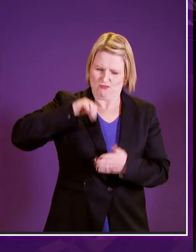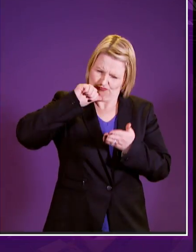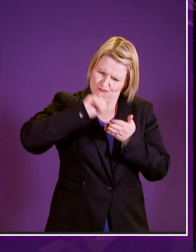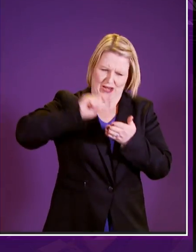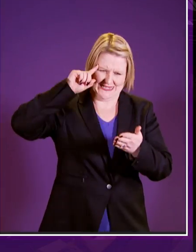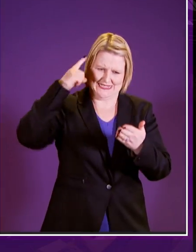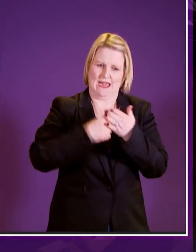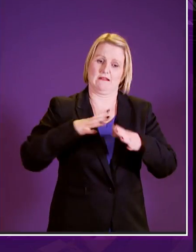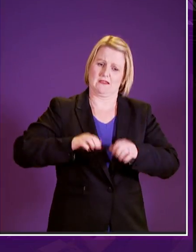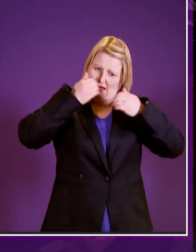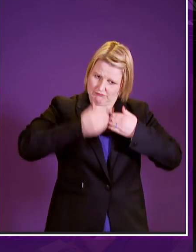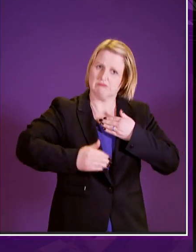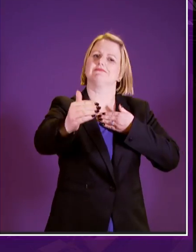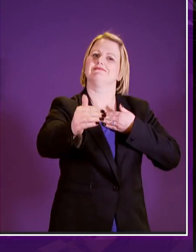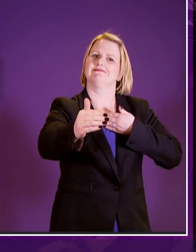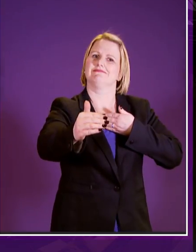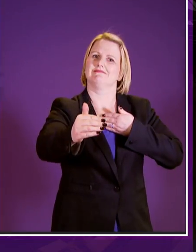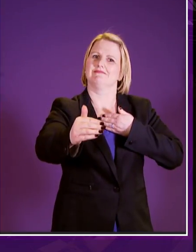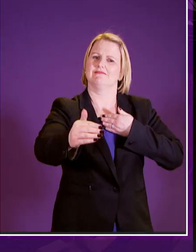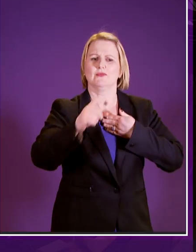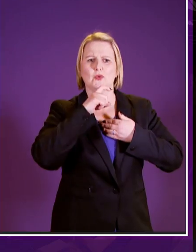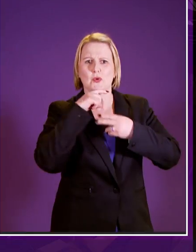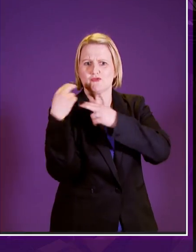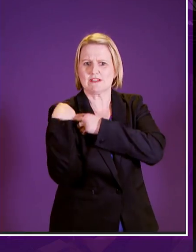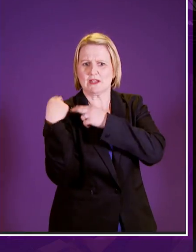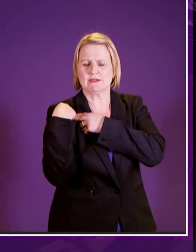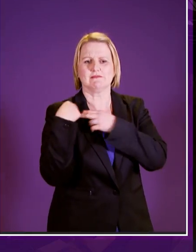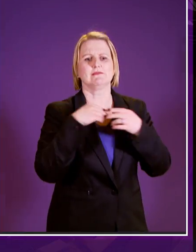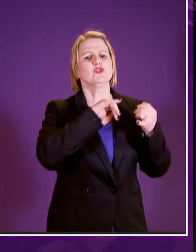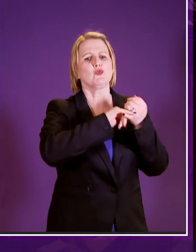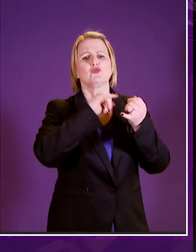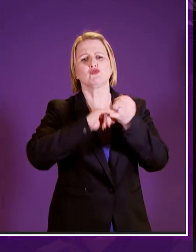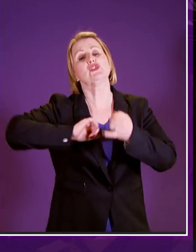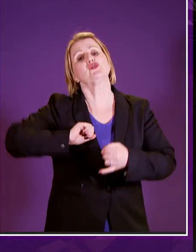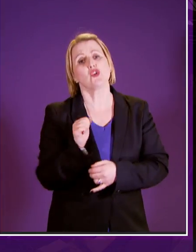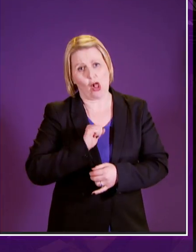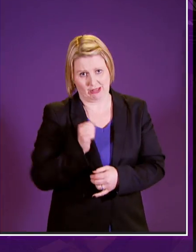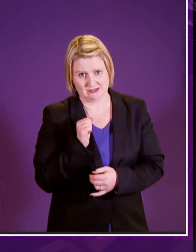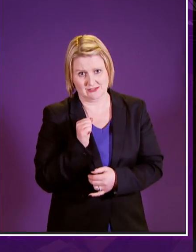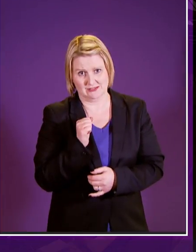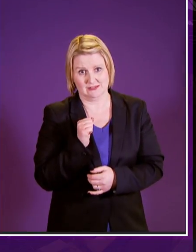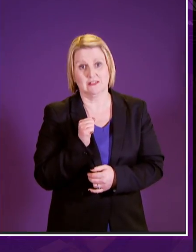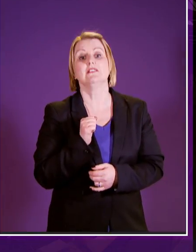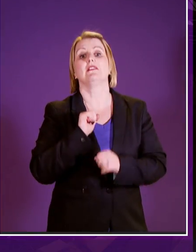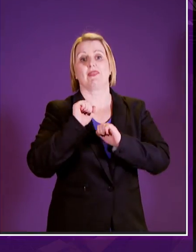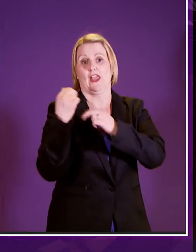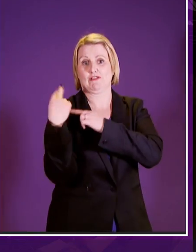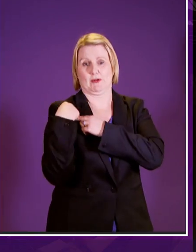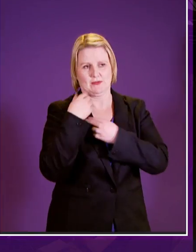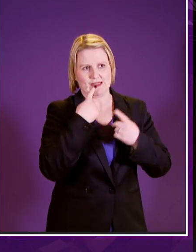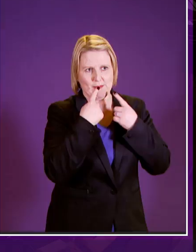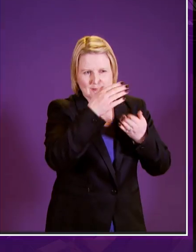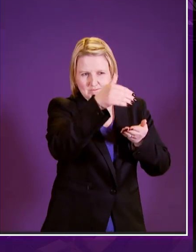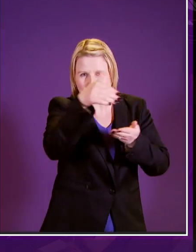from the outset the onus will be on social security scotland to get the information needed to make decisions